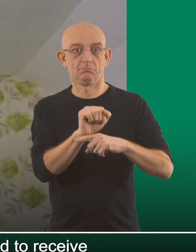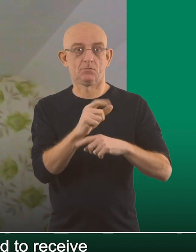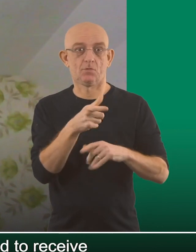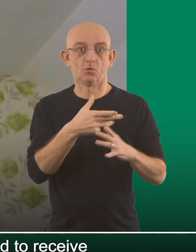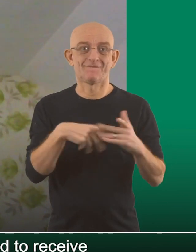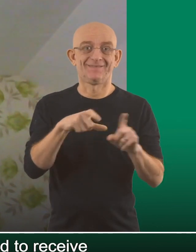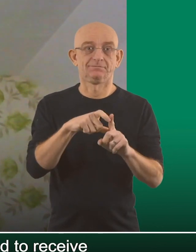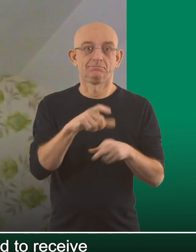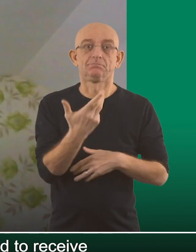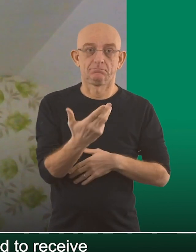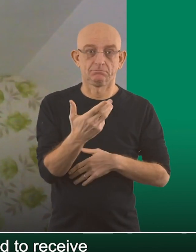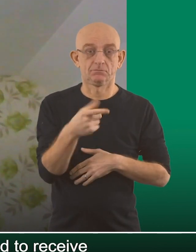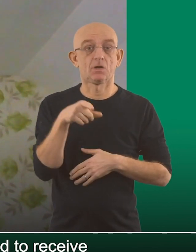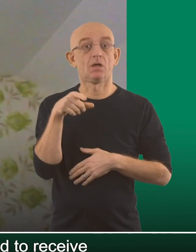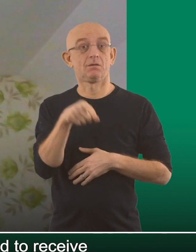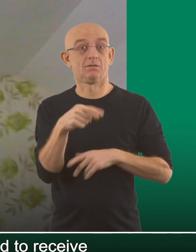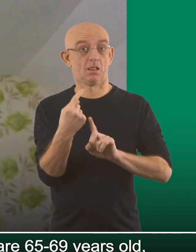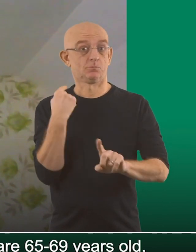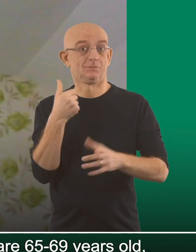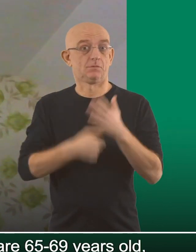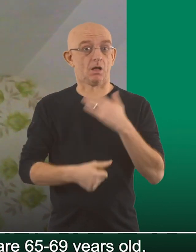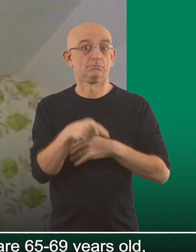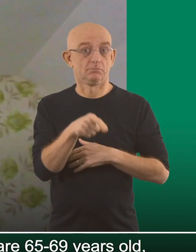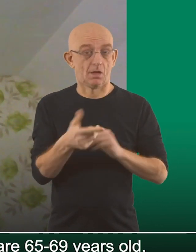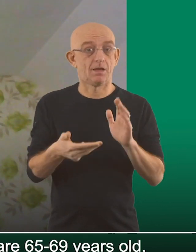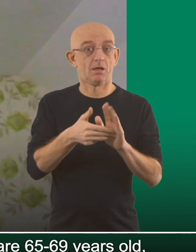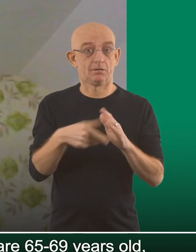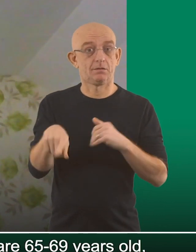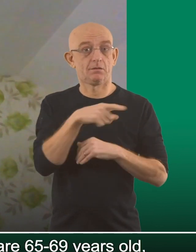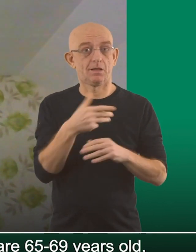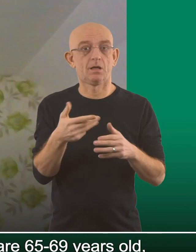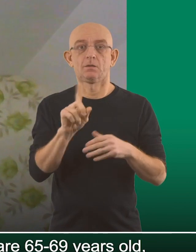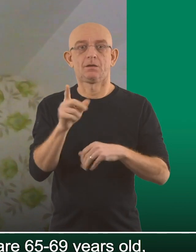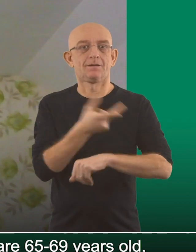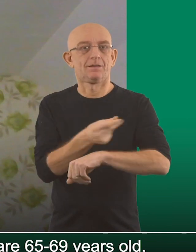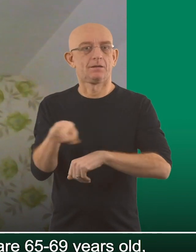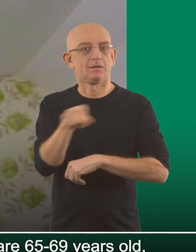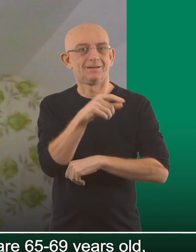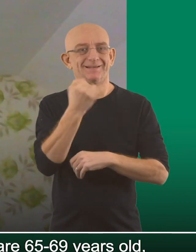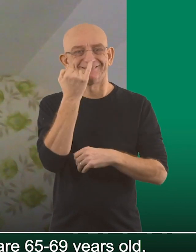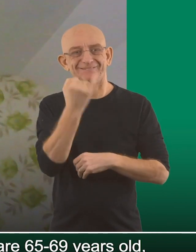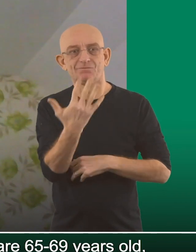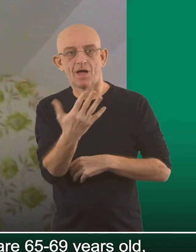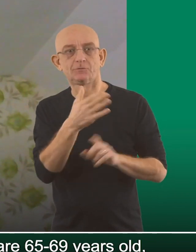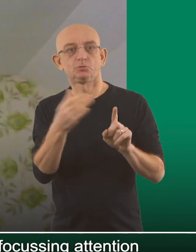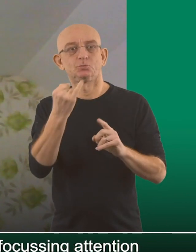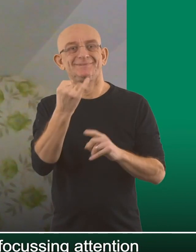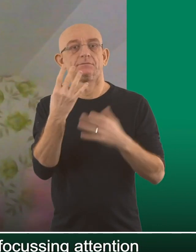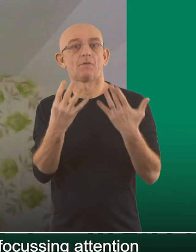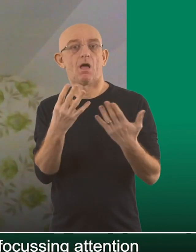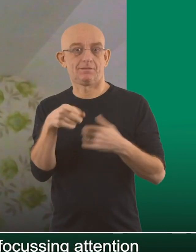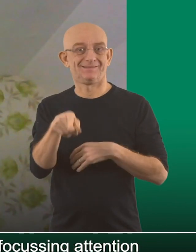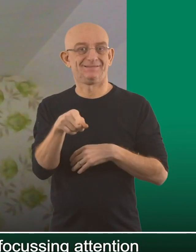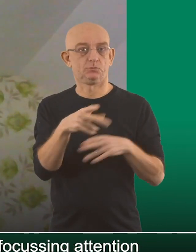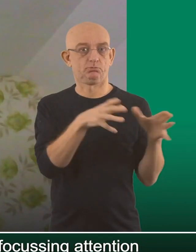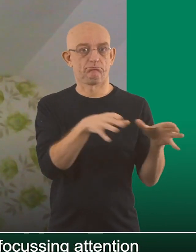vaccinations in Sheffield last week. In addition, we're also vaccinating those who are 65 to 69 year olds.